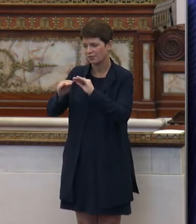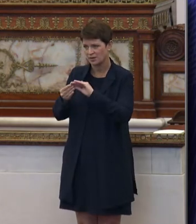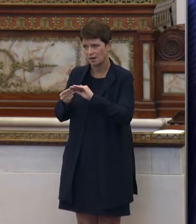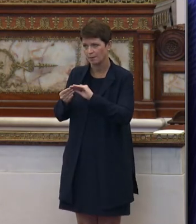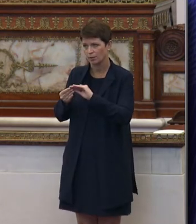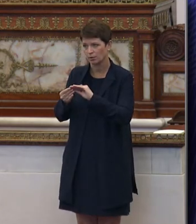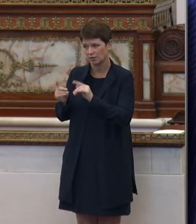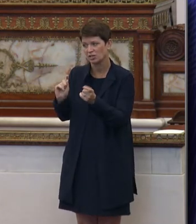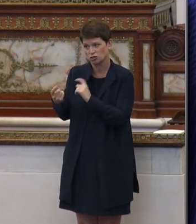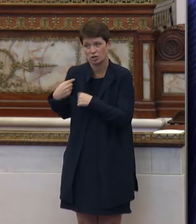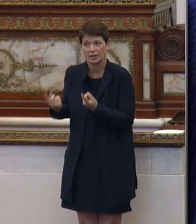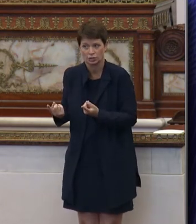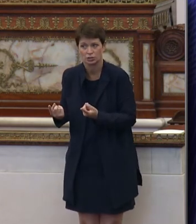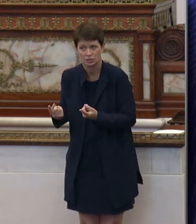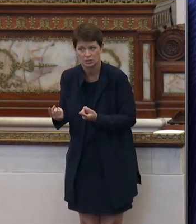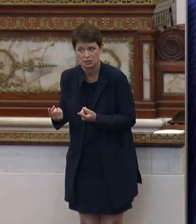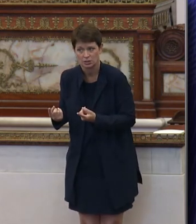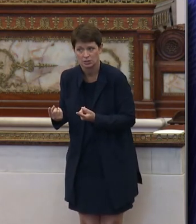had had changed.